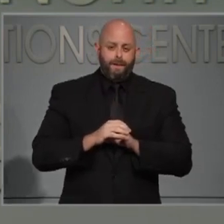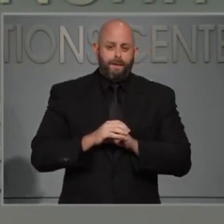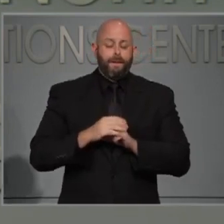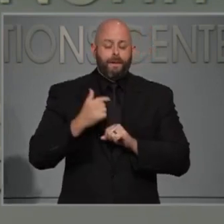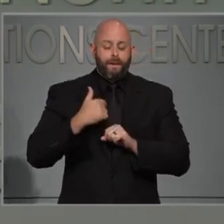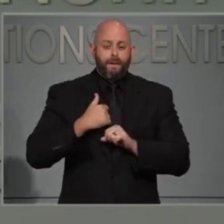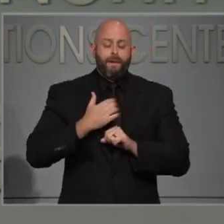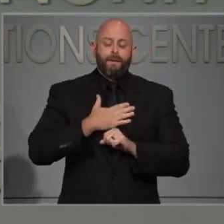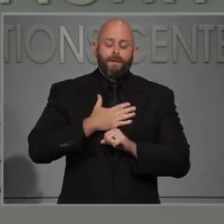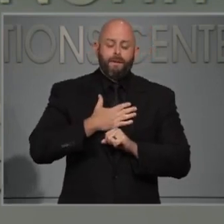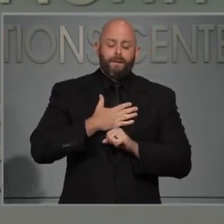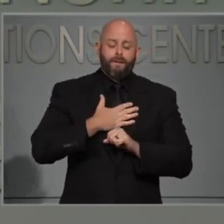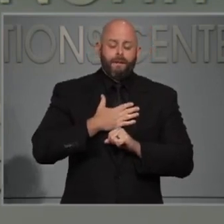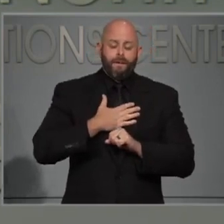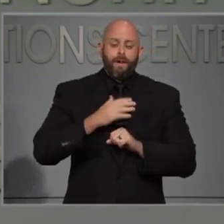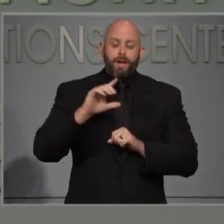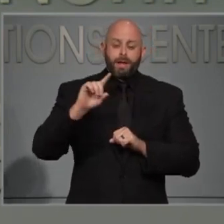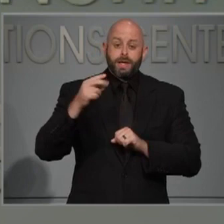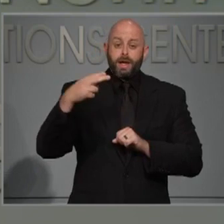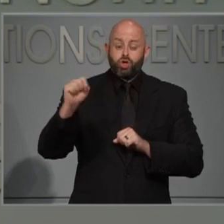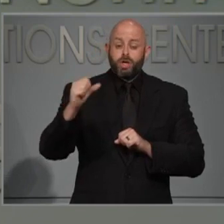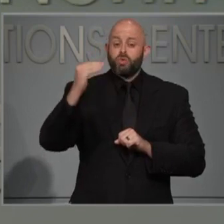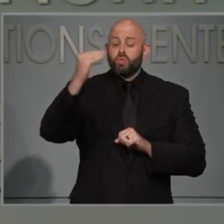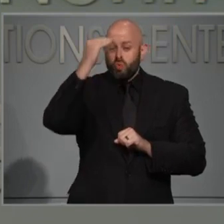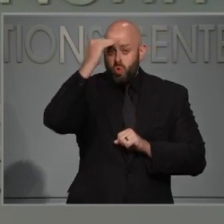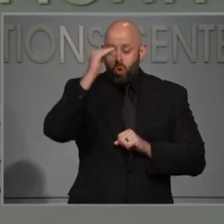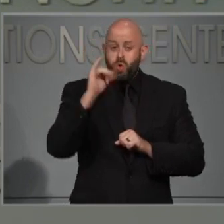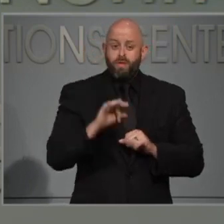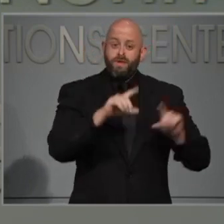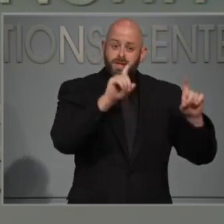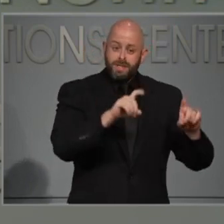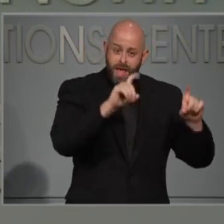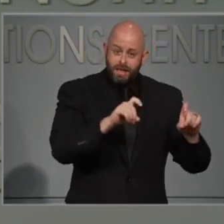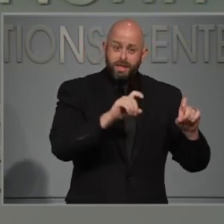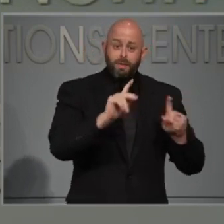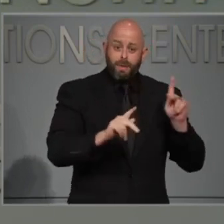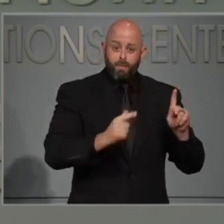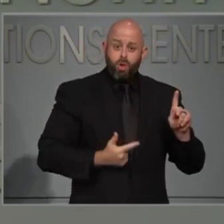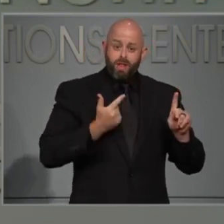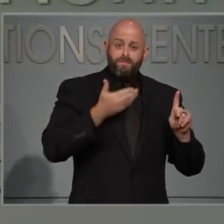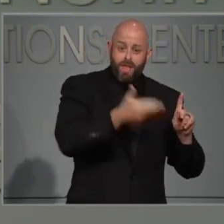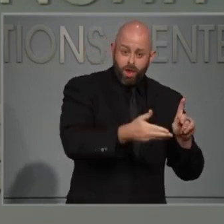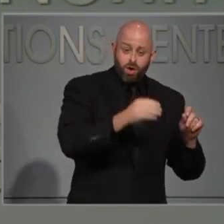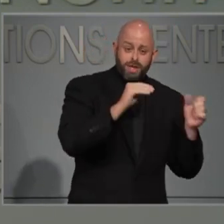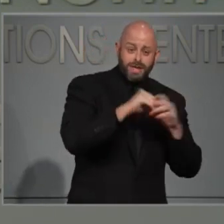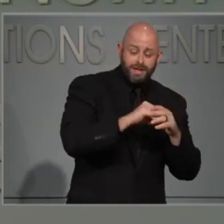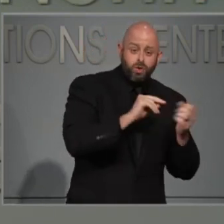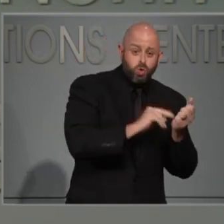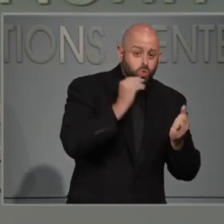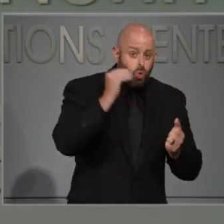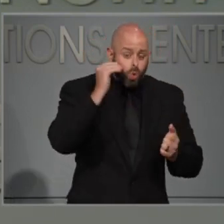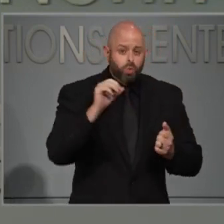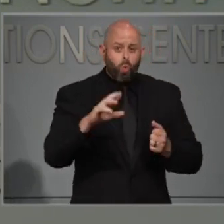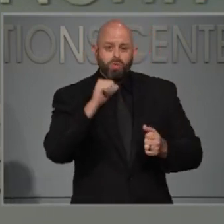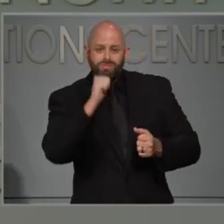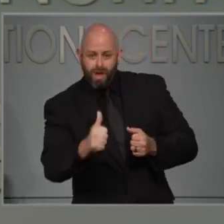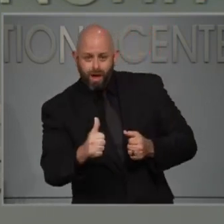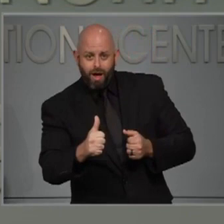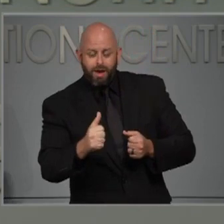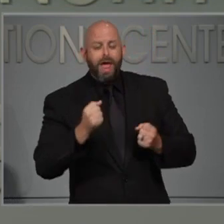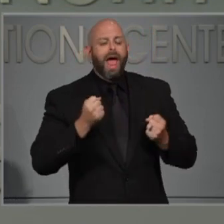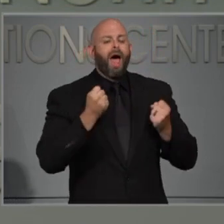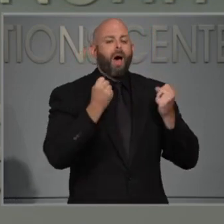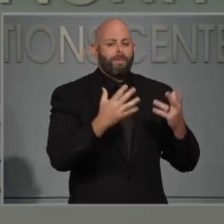homes without reported infections are actually testing their staff and residents, and how many of those tests are actually being performed?